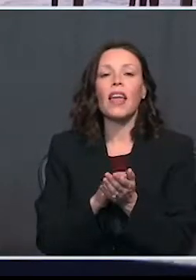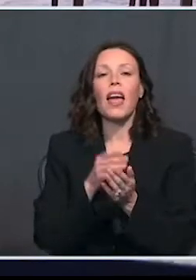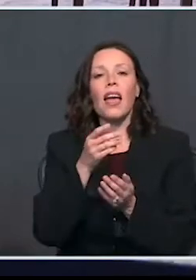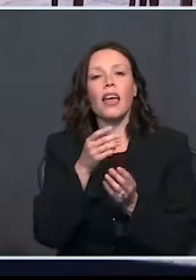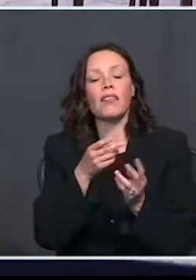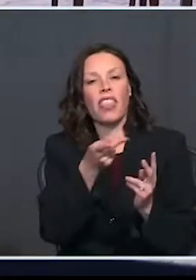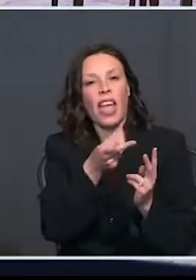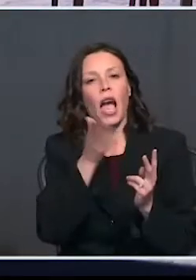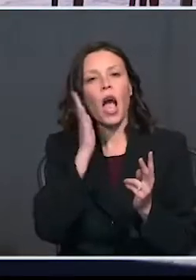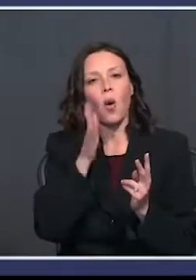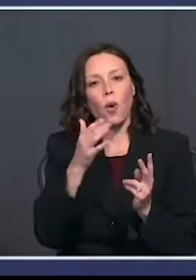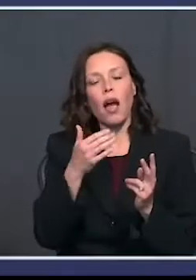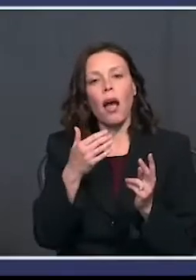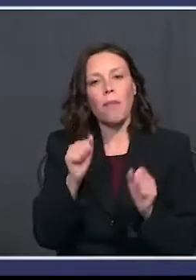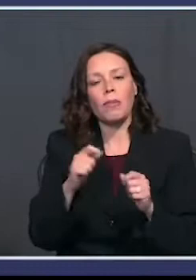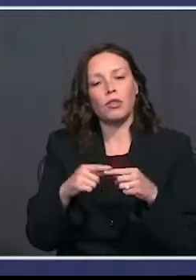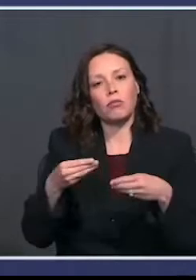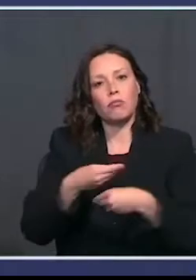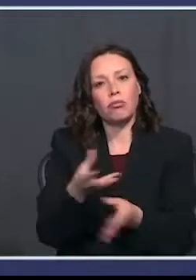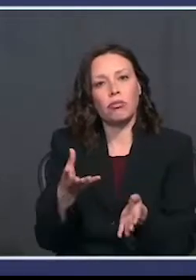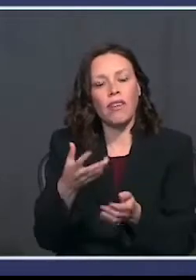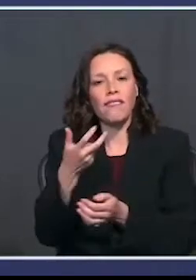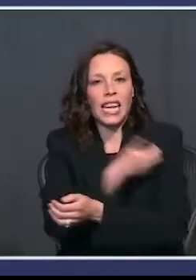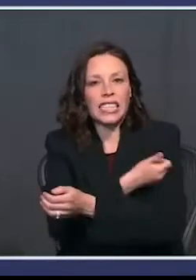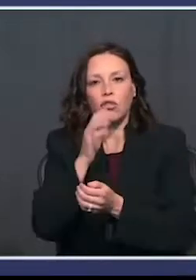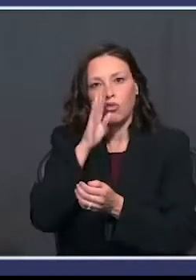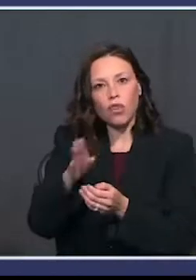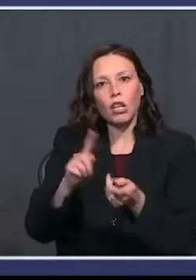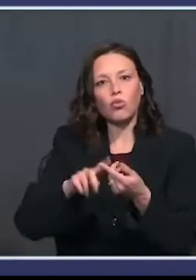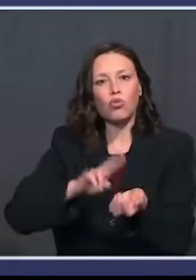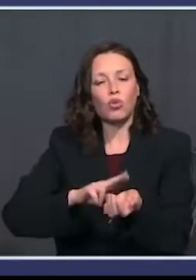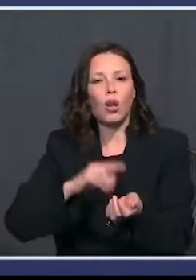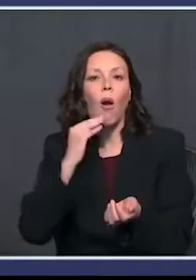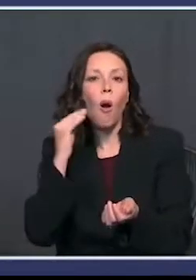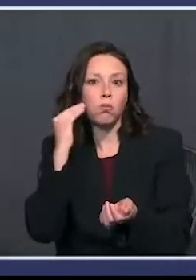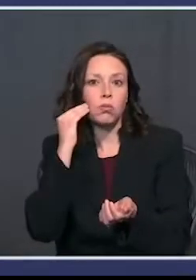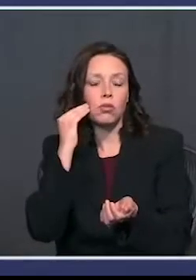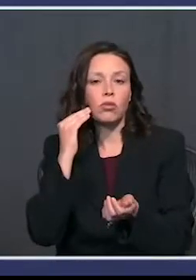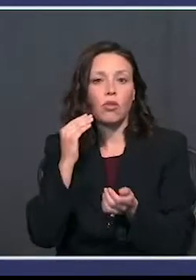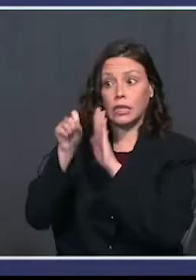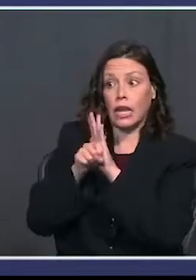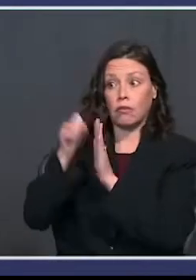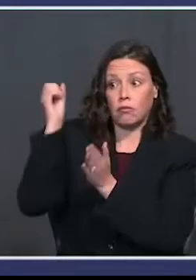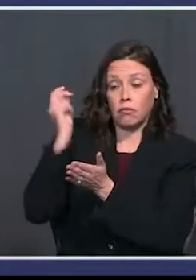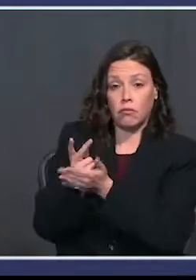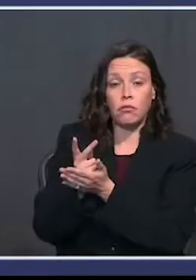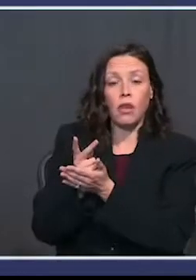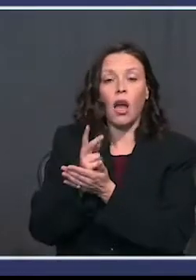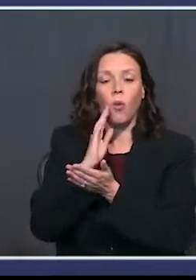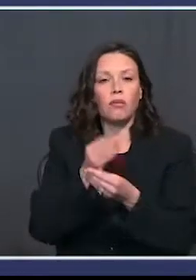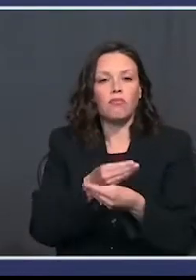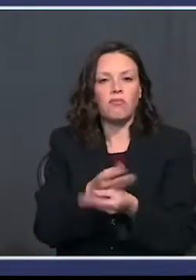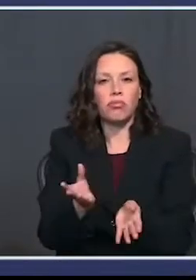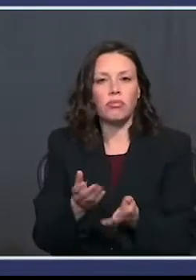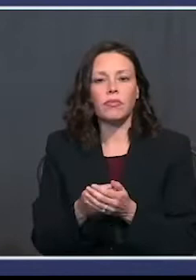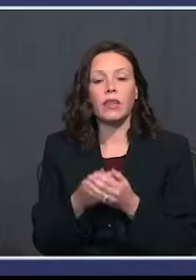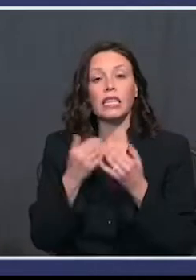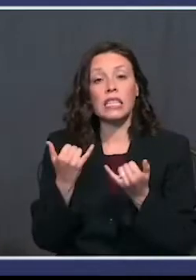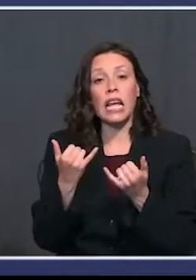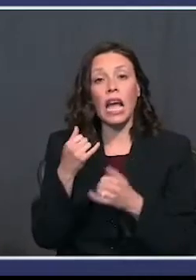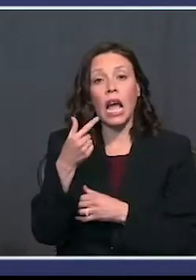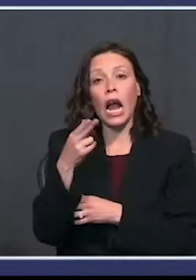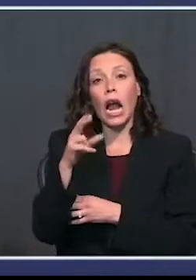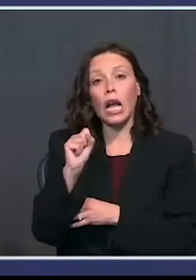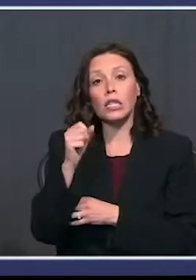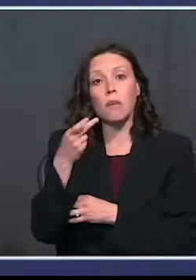will deliver vaccines directly to nursing homes as soon as the states request that they do so. Later today, General Gus Perner will